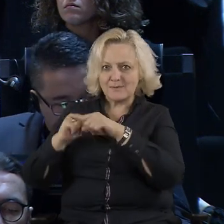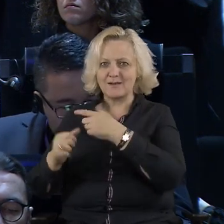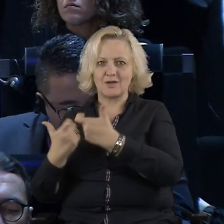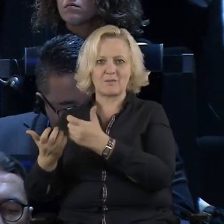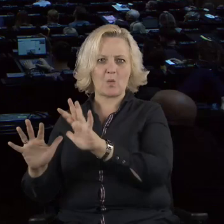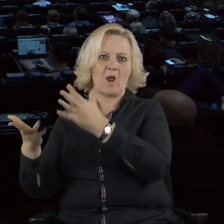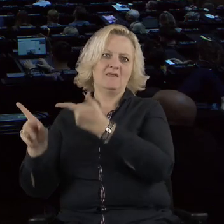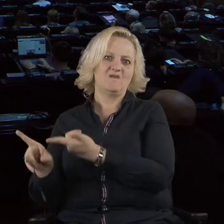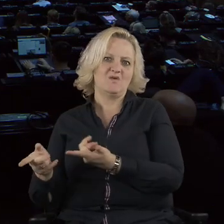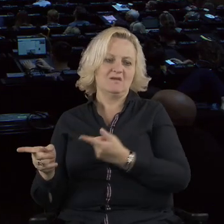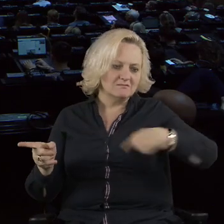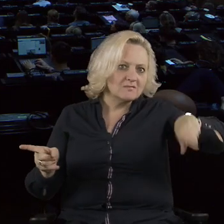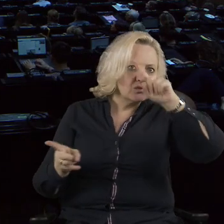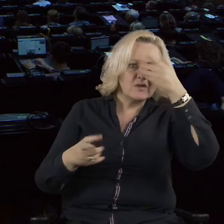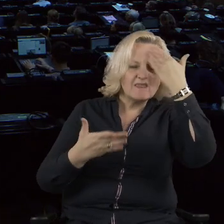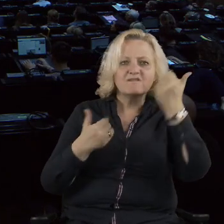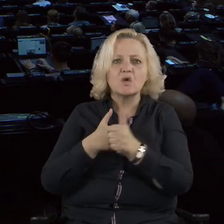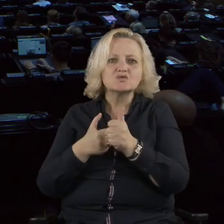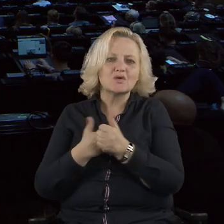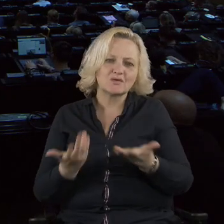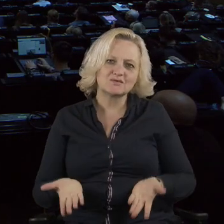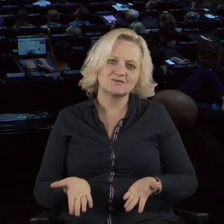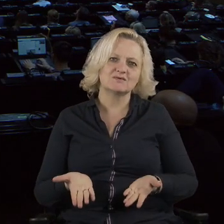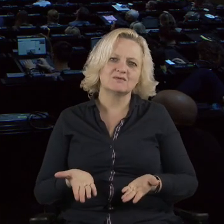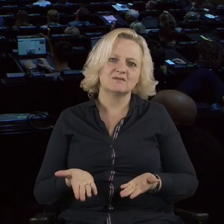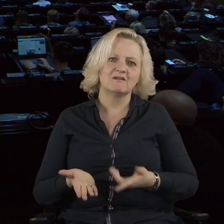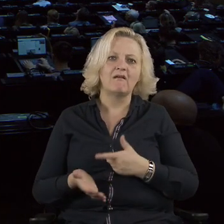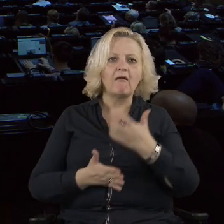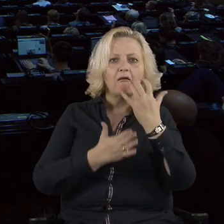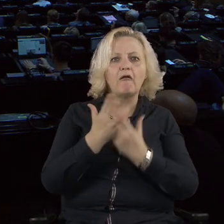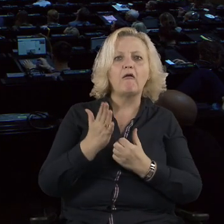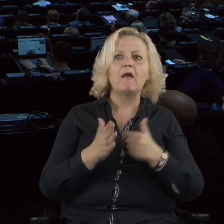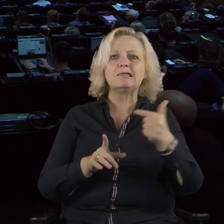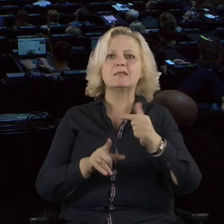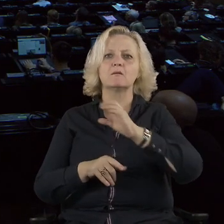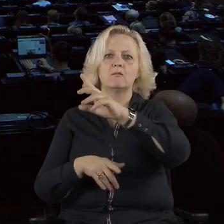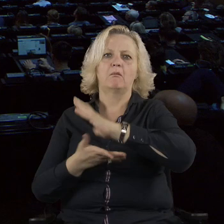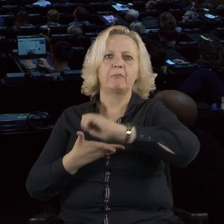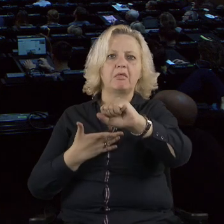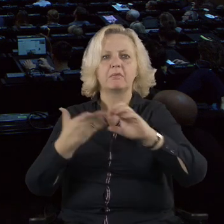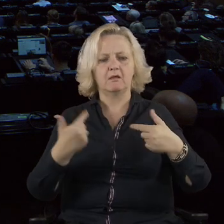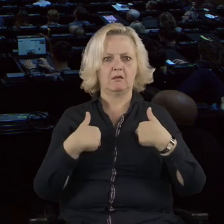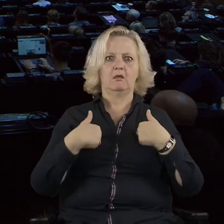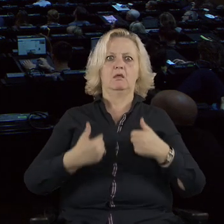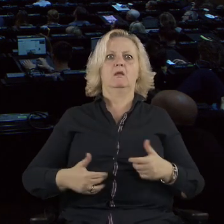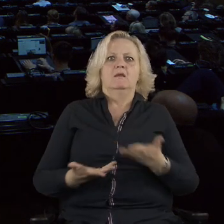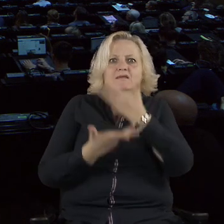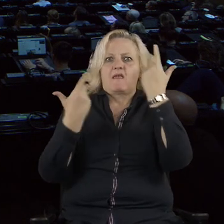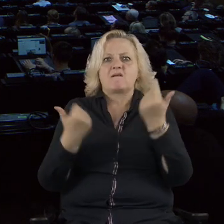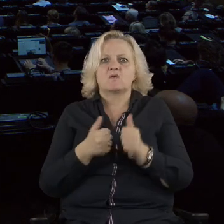few. Now, the question is, what do you do when nobody is telling you anything?